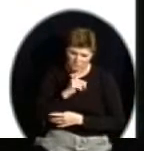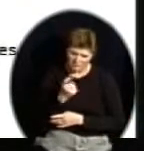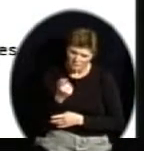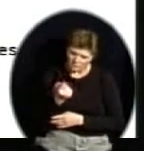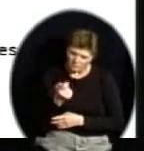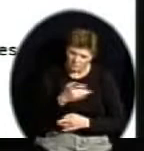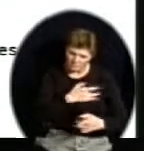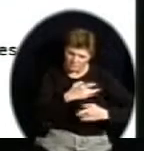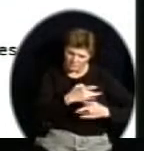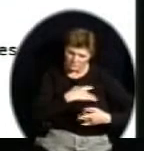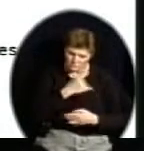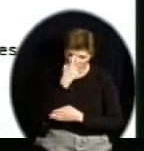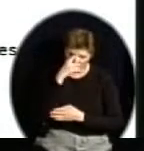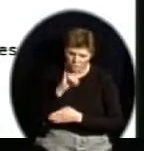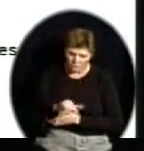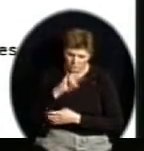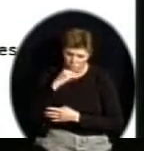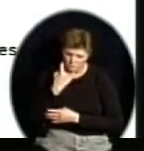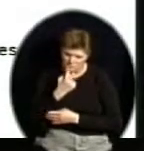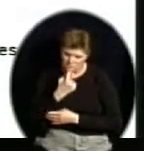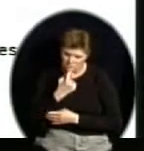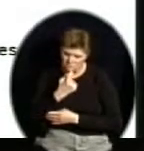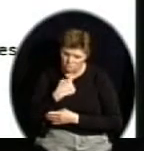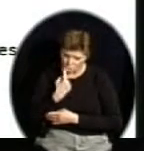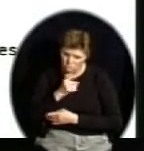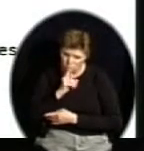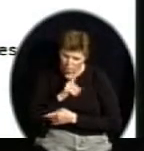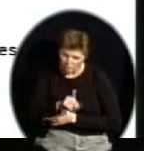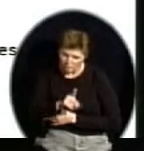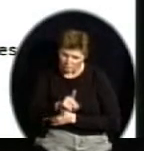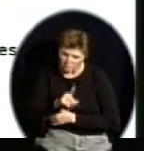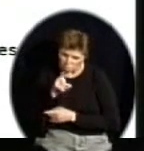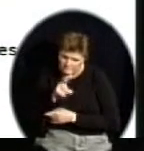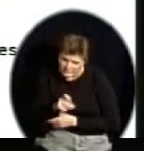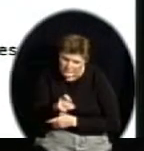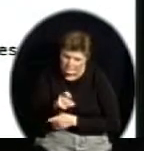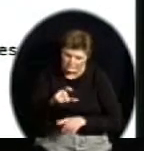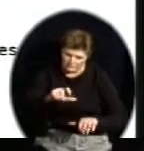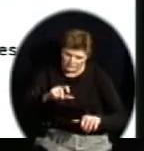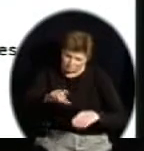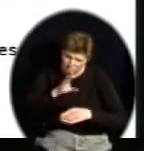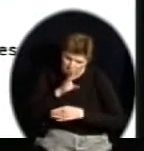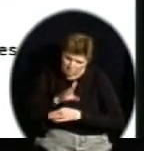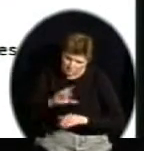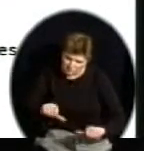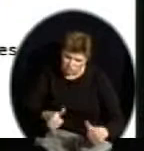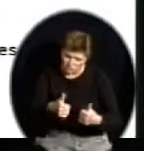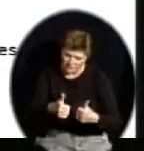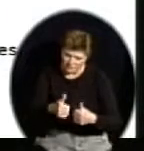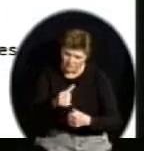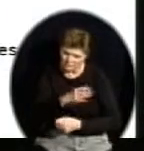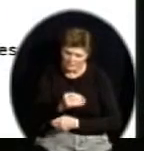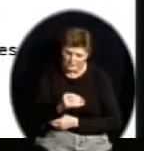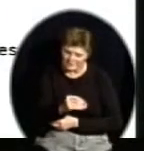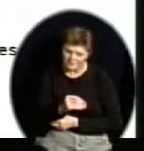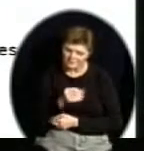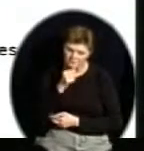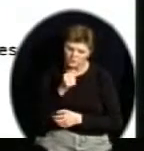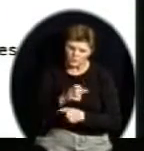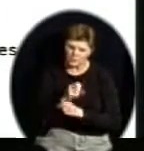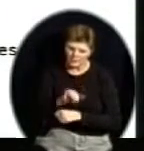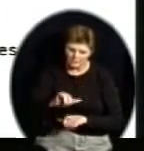different and are unable to take it. And you've seen similar comments. Recently received word in late August that there were